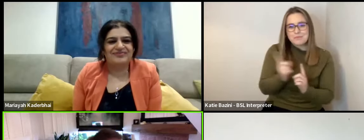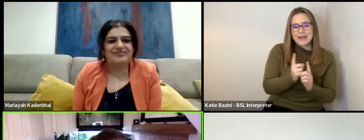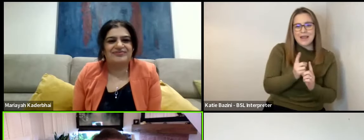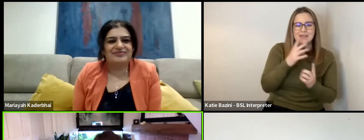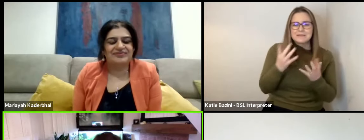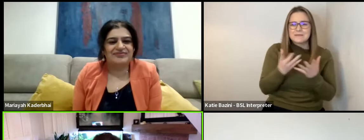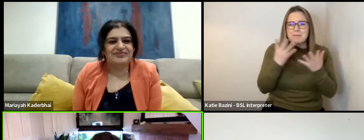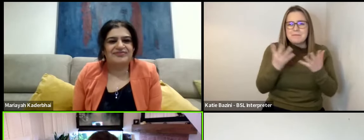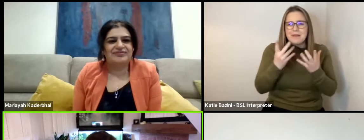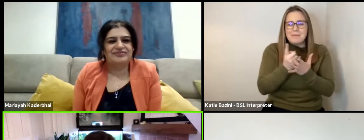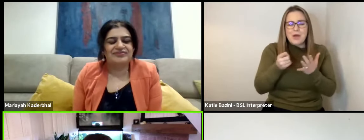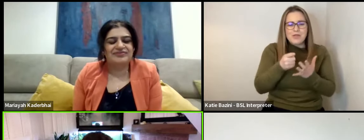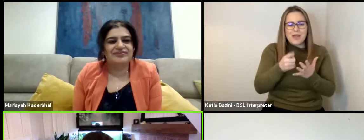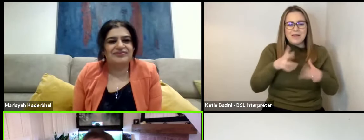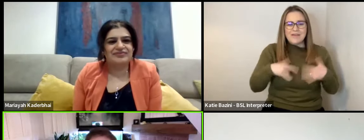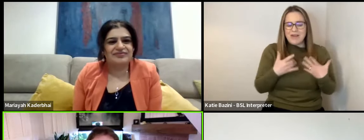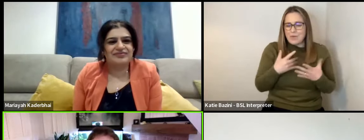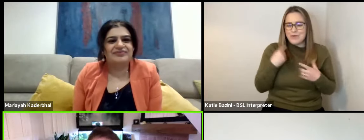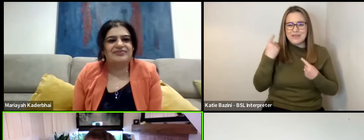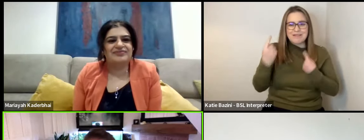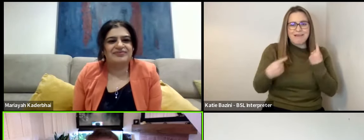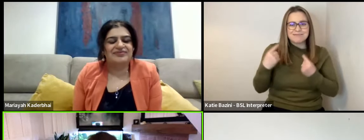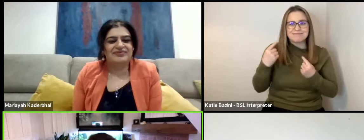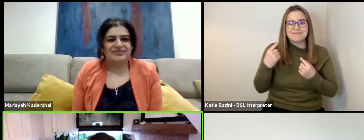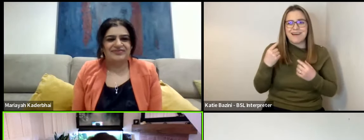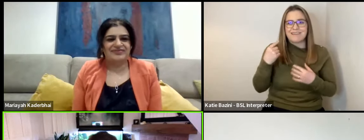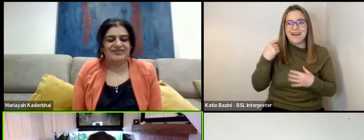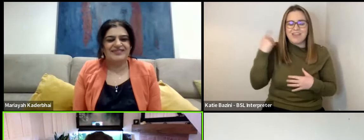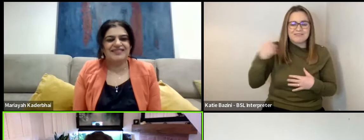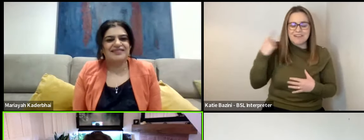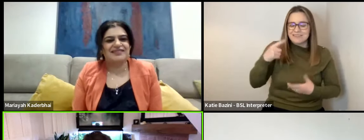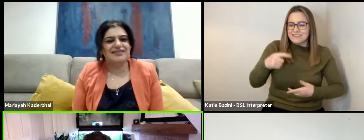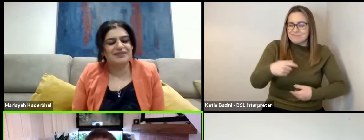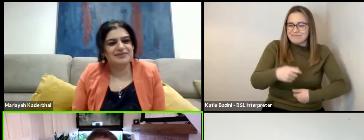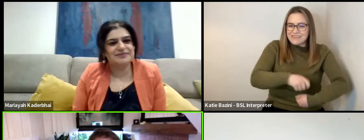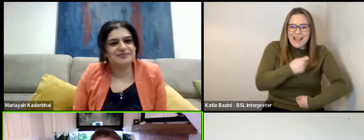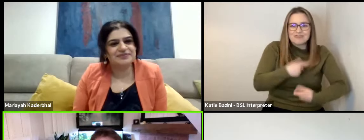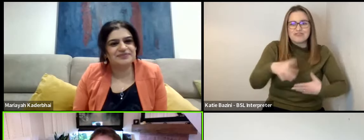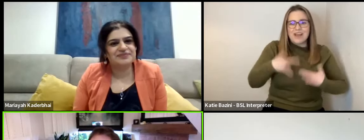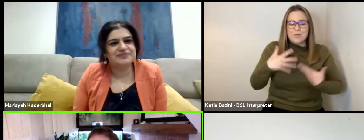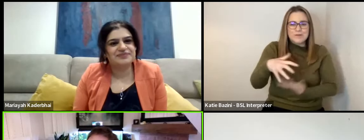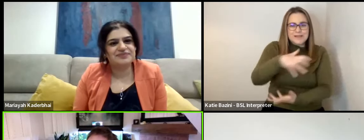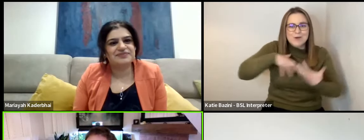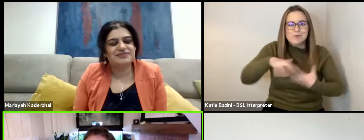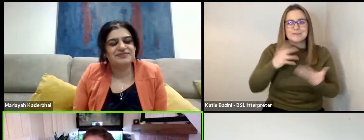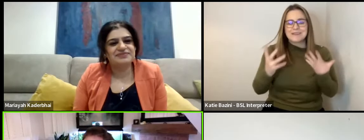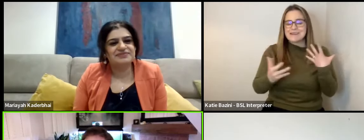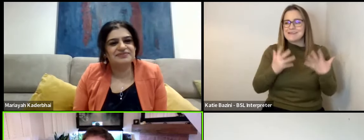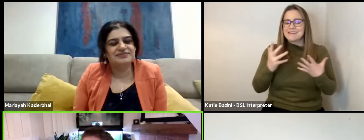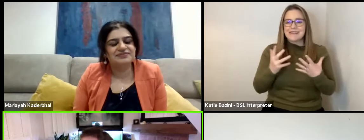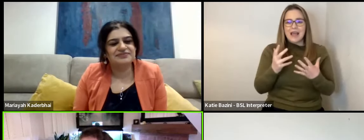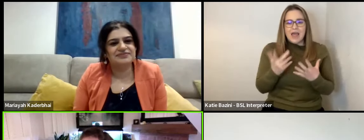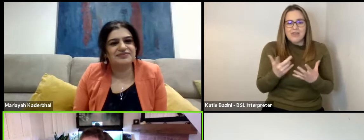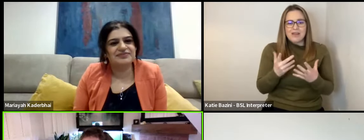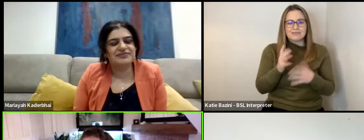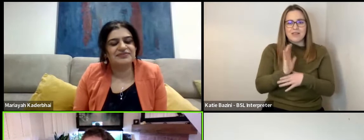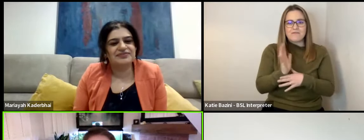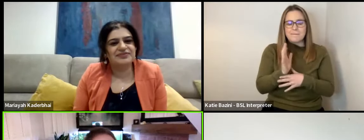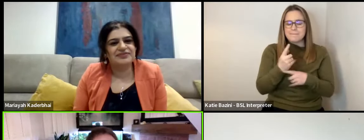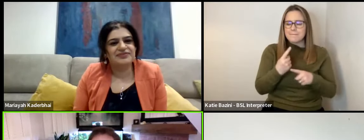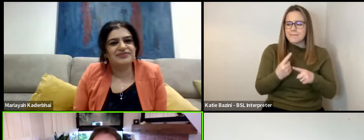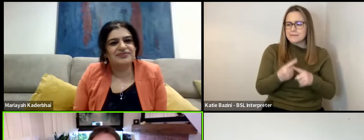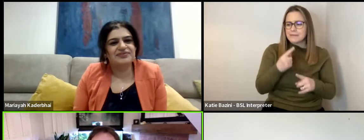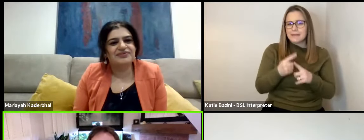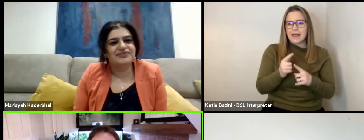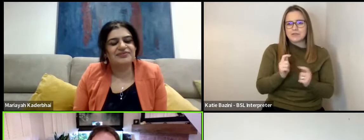about that, which to me, we were in this London kitchen. It was all very hectic and chaotic. And then the film just took, suddenly just